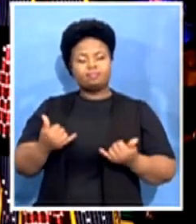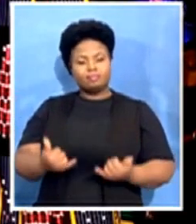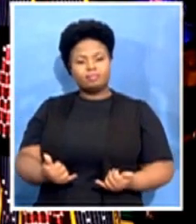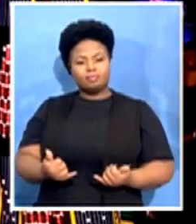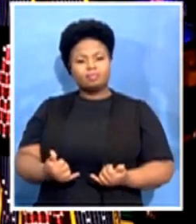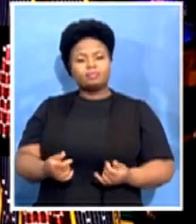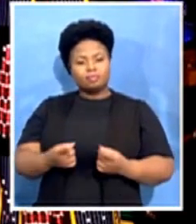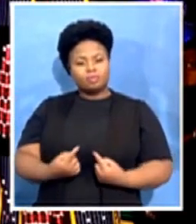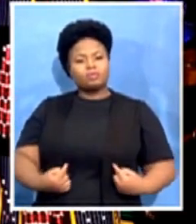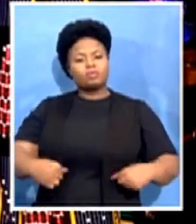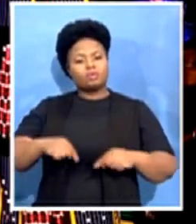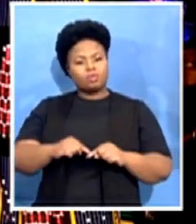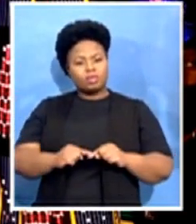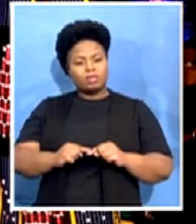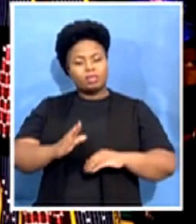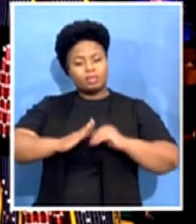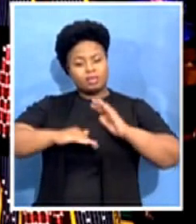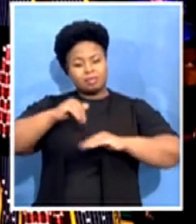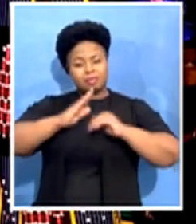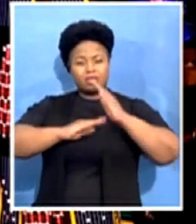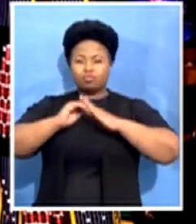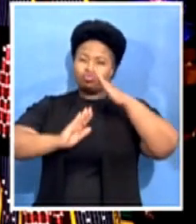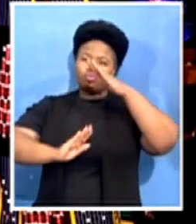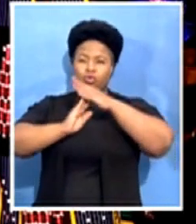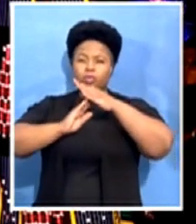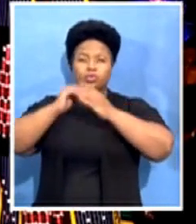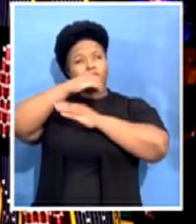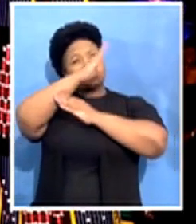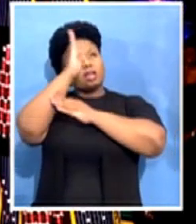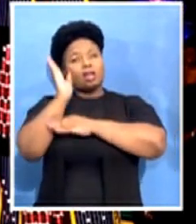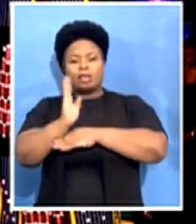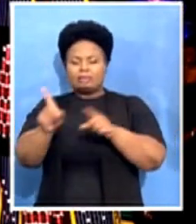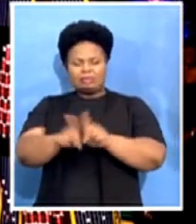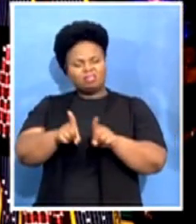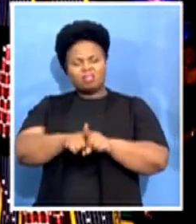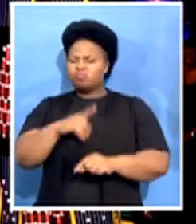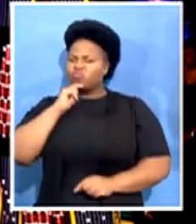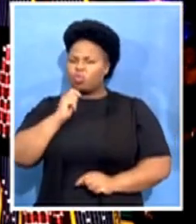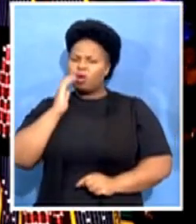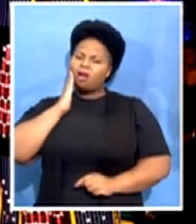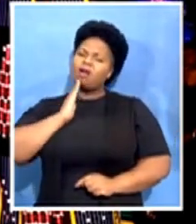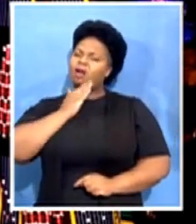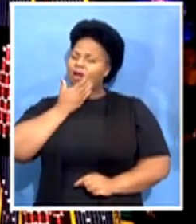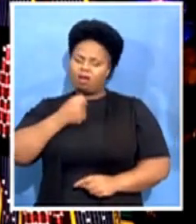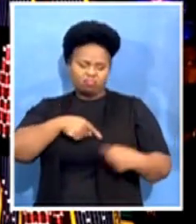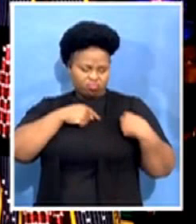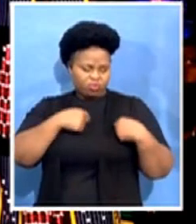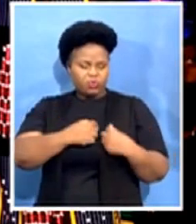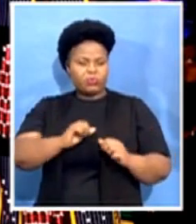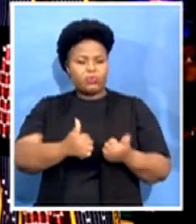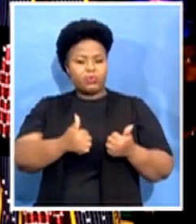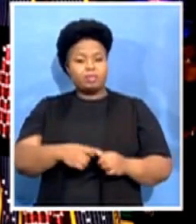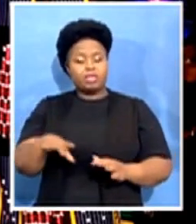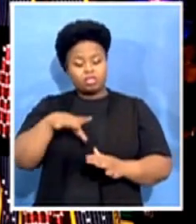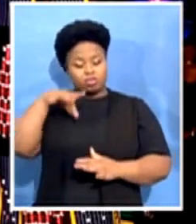because much as she was modest and humble by nature, a spirit as large as an exceptional